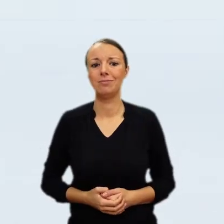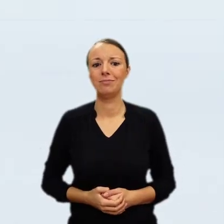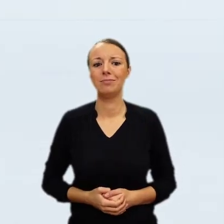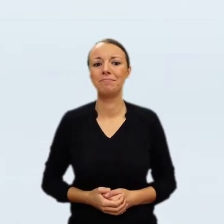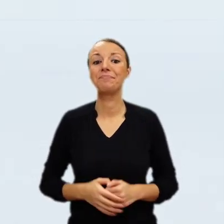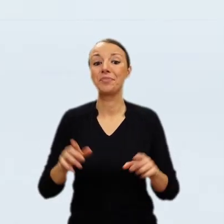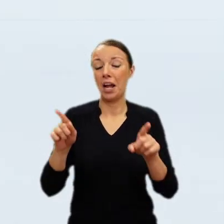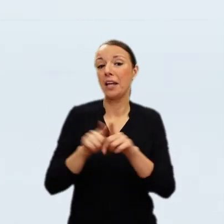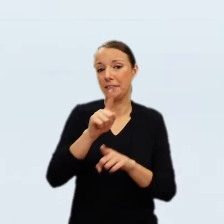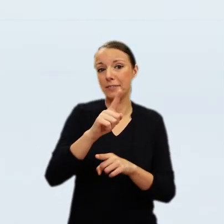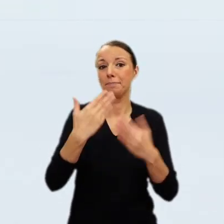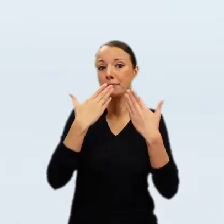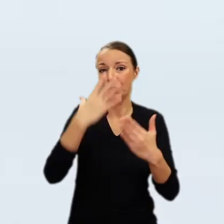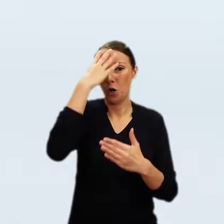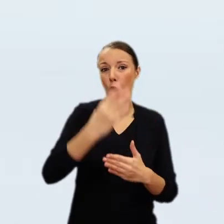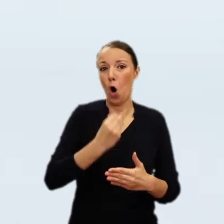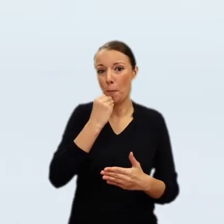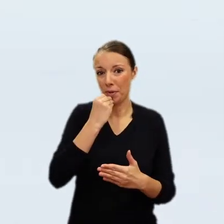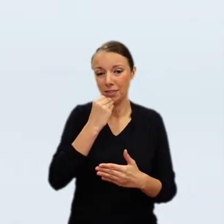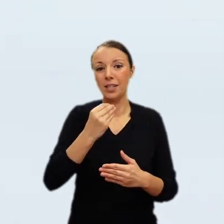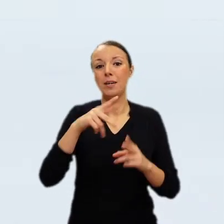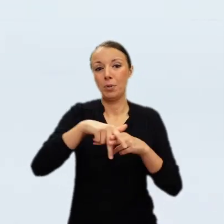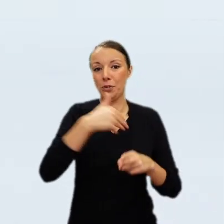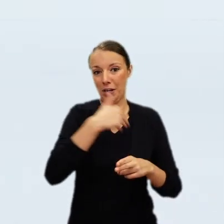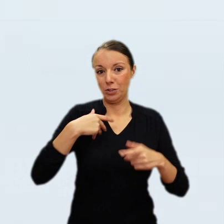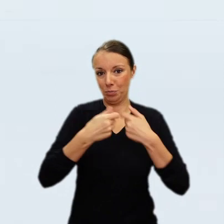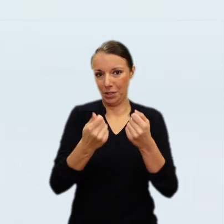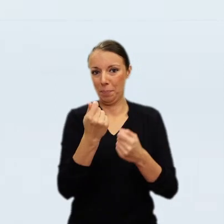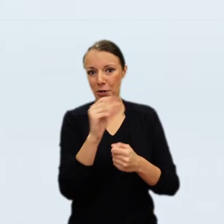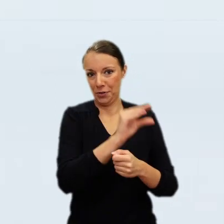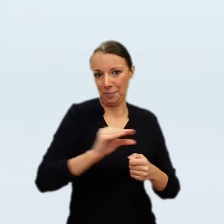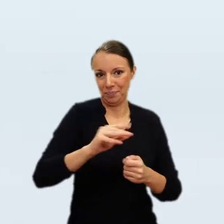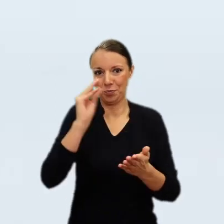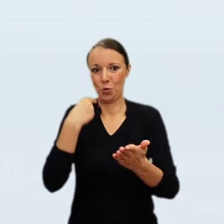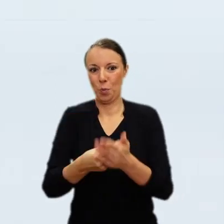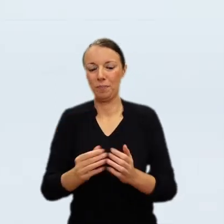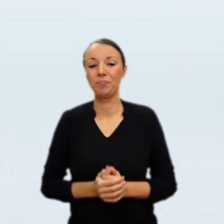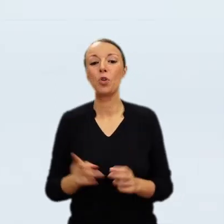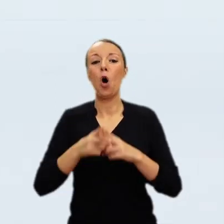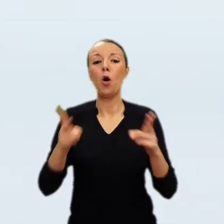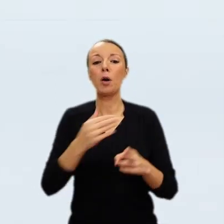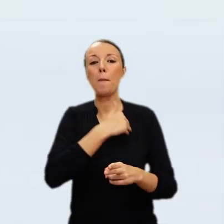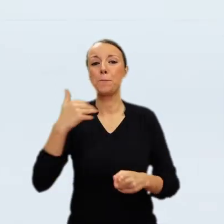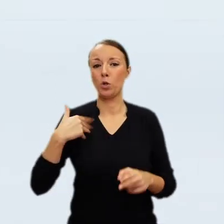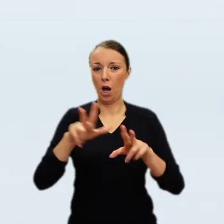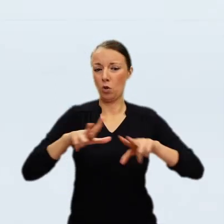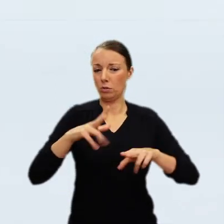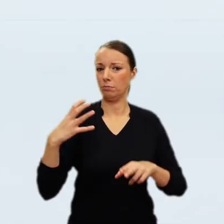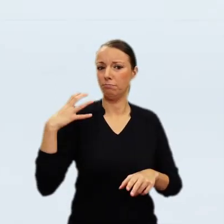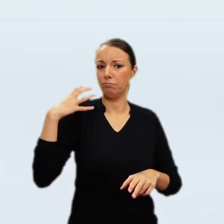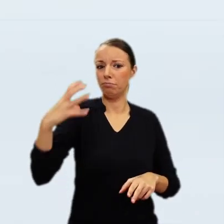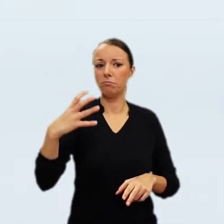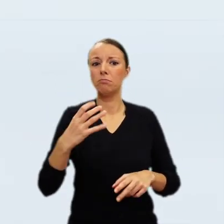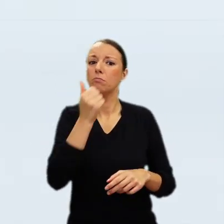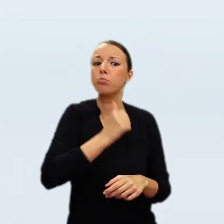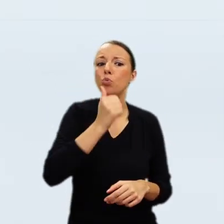is the painting's present-day frame of the Frick collection, the copy by McAvoy was sent to Gicouf in the King's frame. A